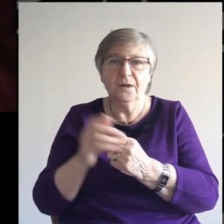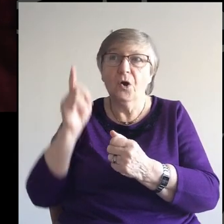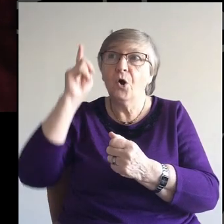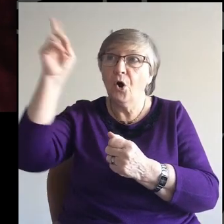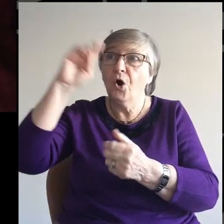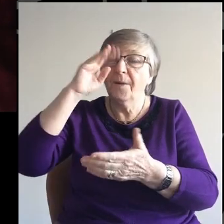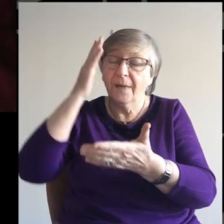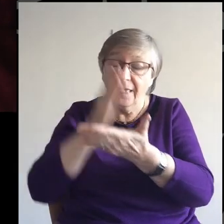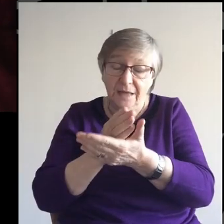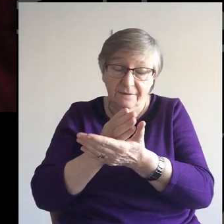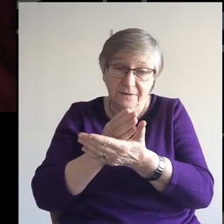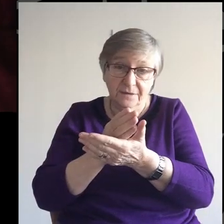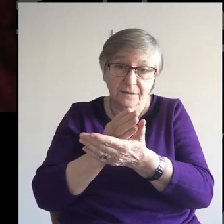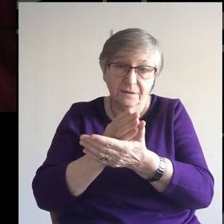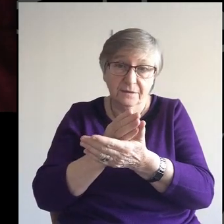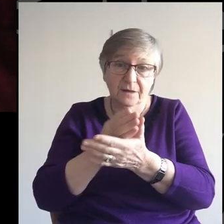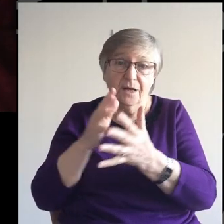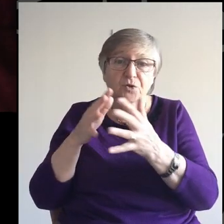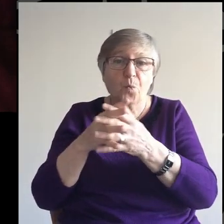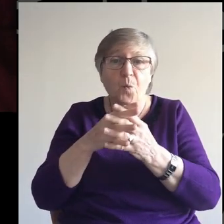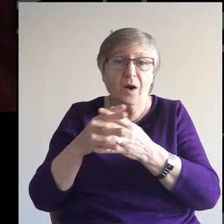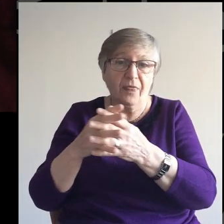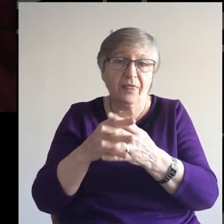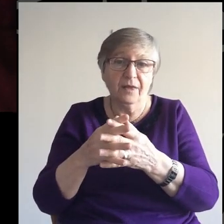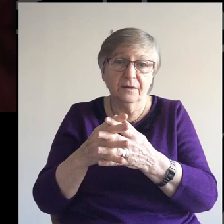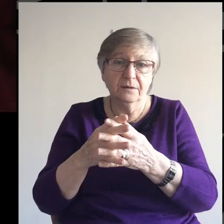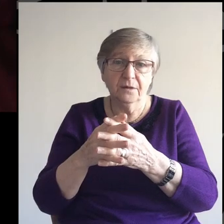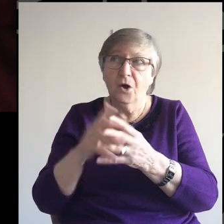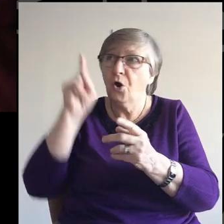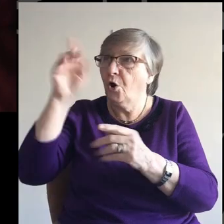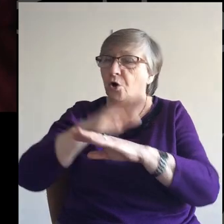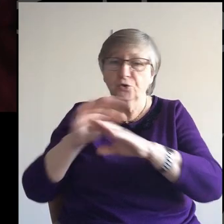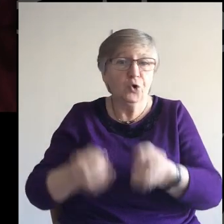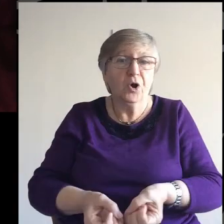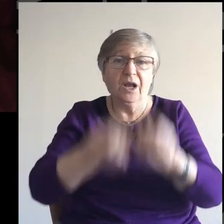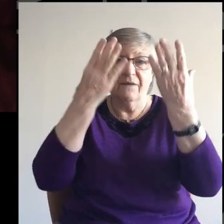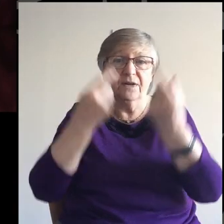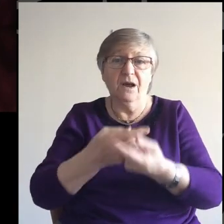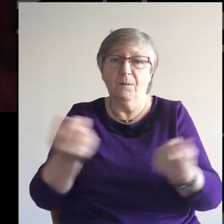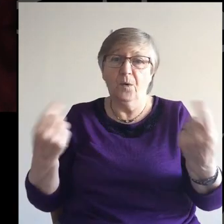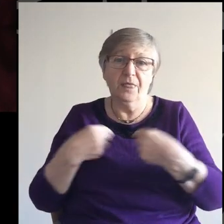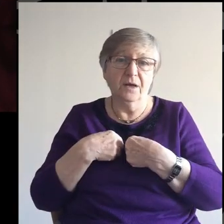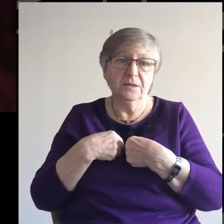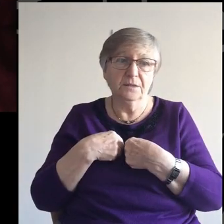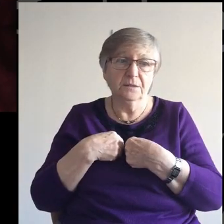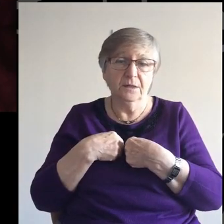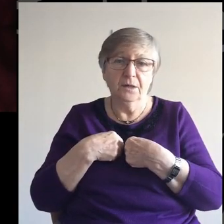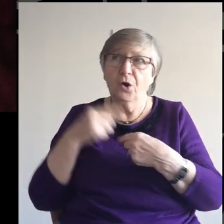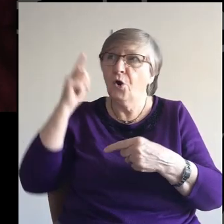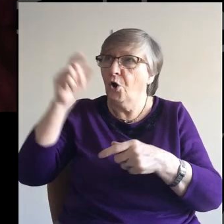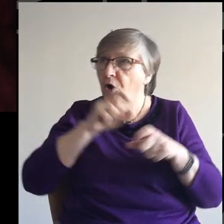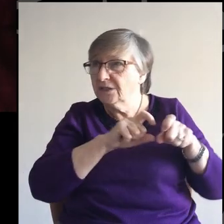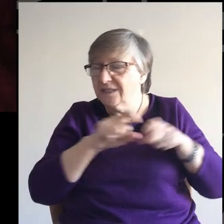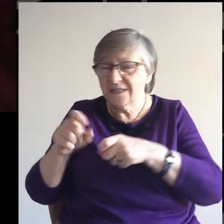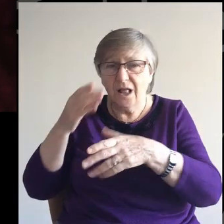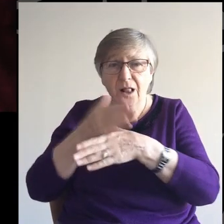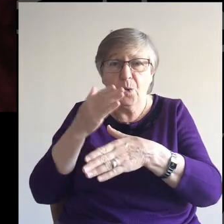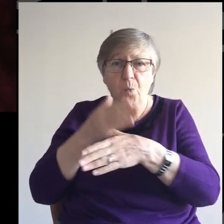God believes it's worth it. He hasn't given up on it and he's working towards that glorious day that we